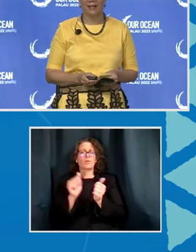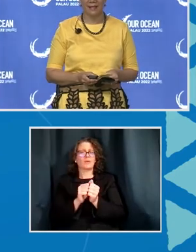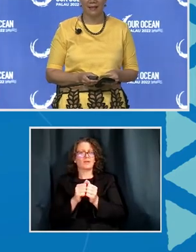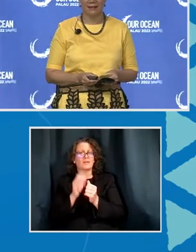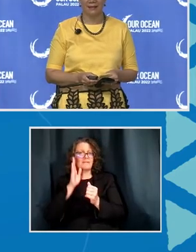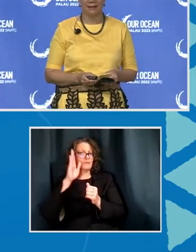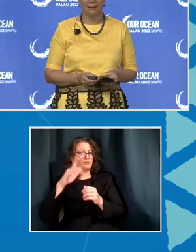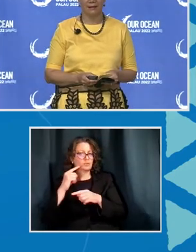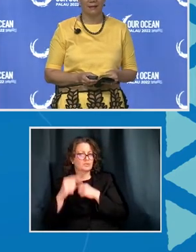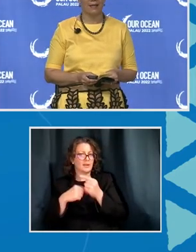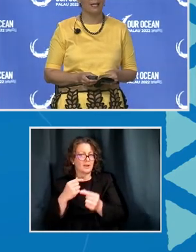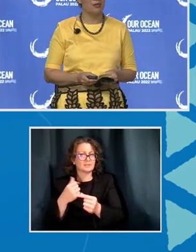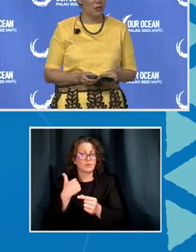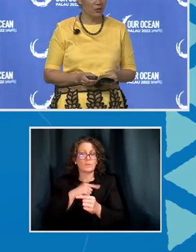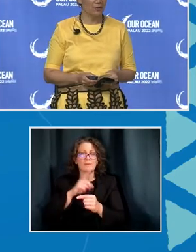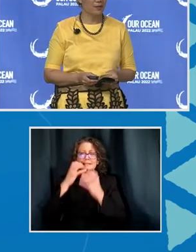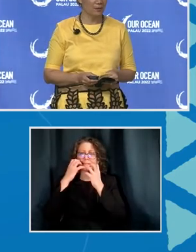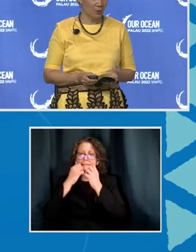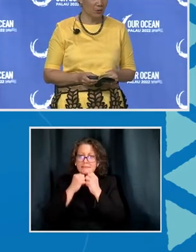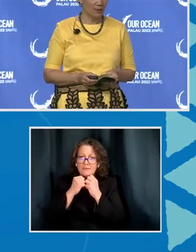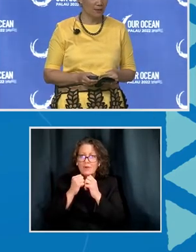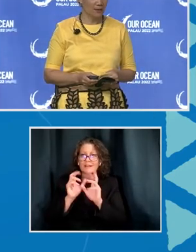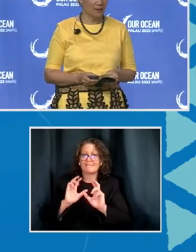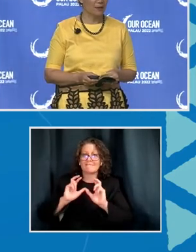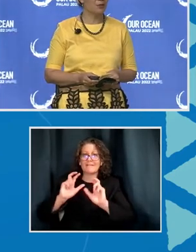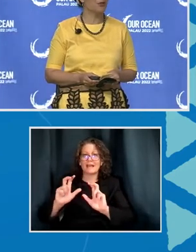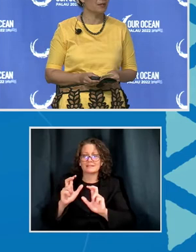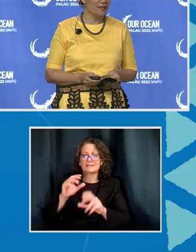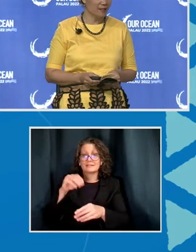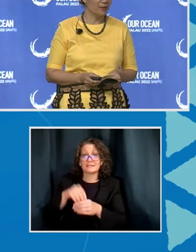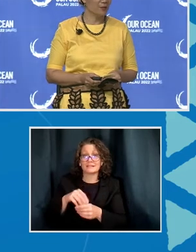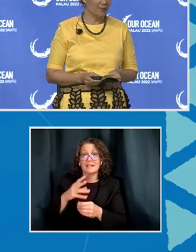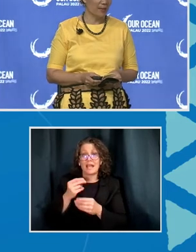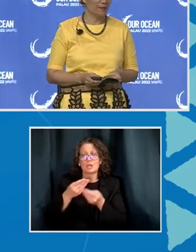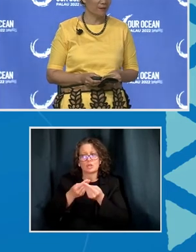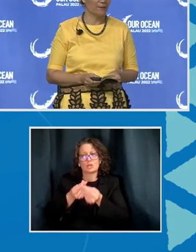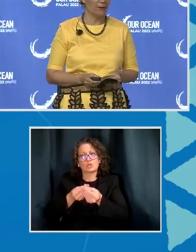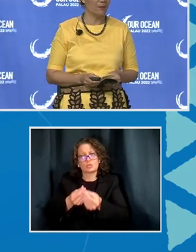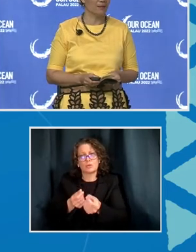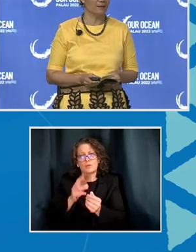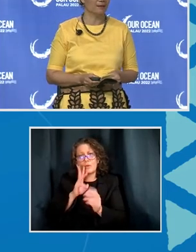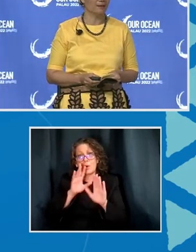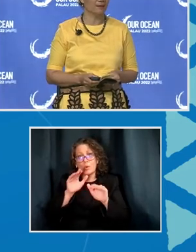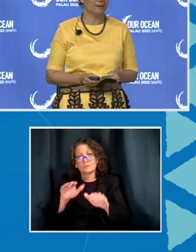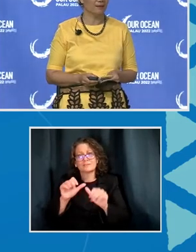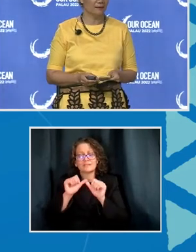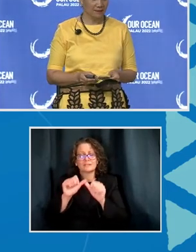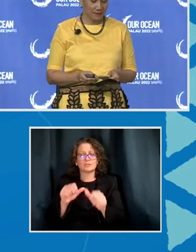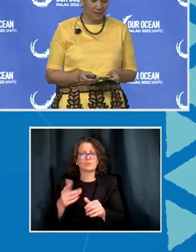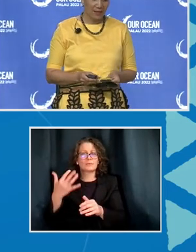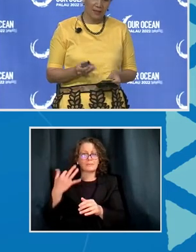invest in, and nurture the ocean to continue to benefit from it.